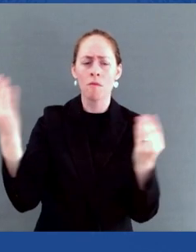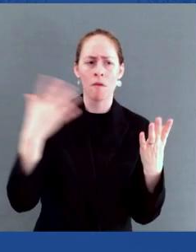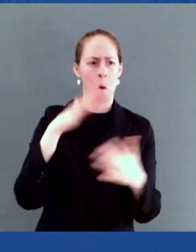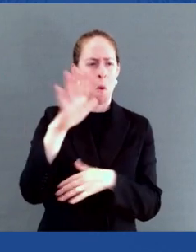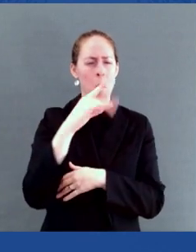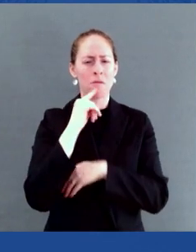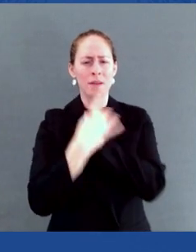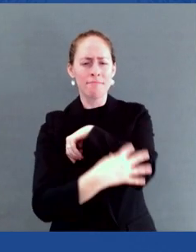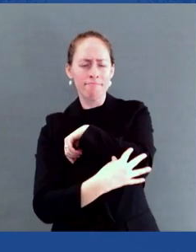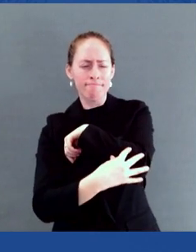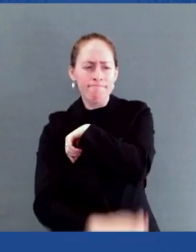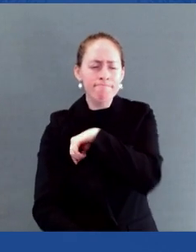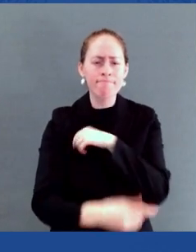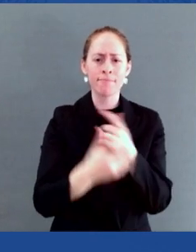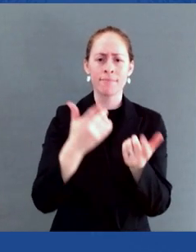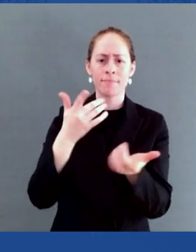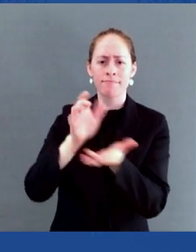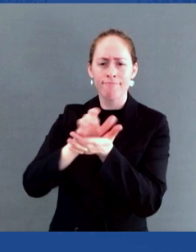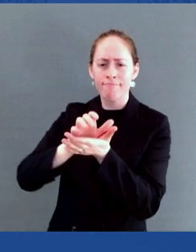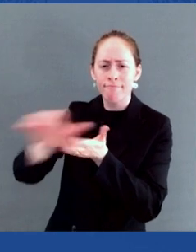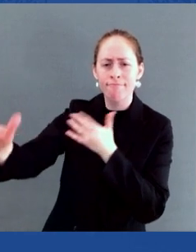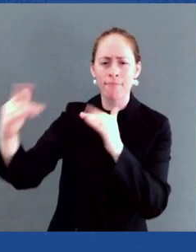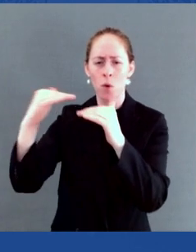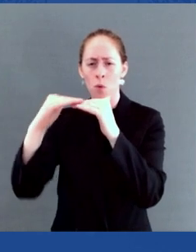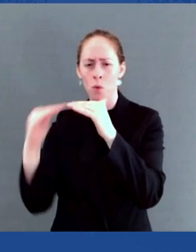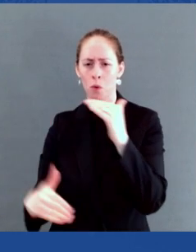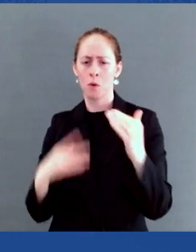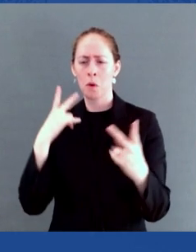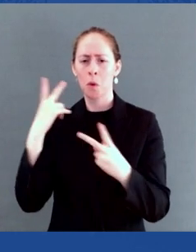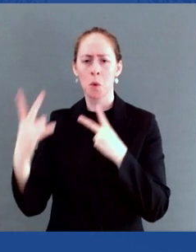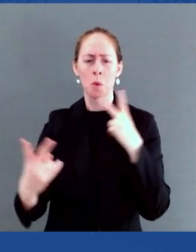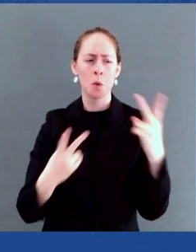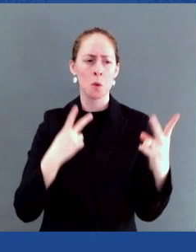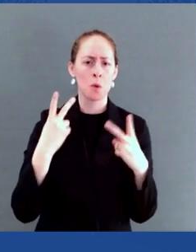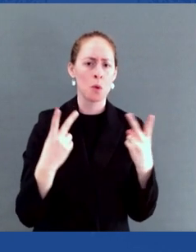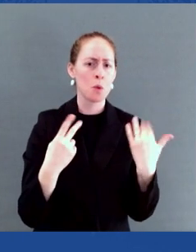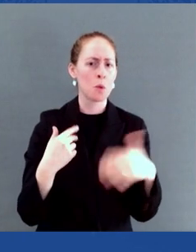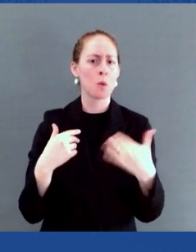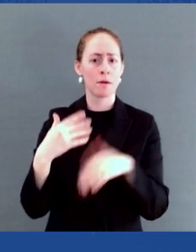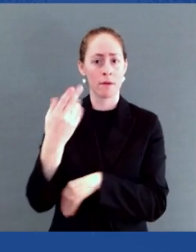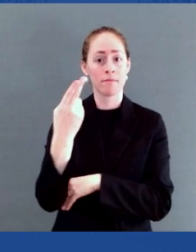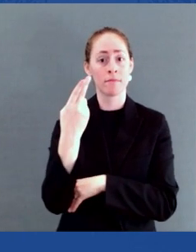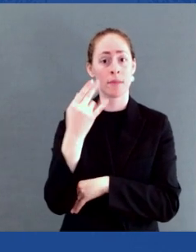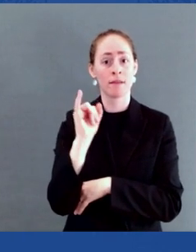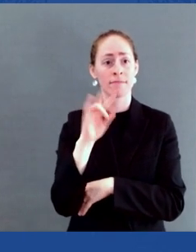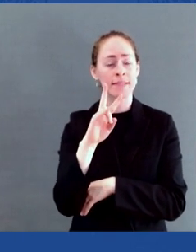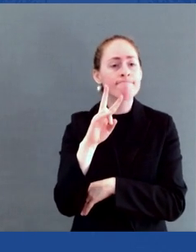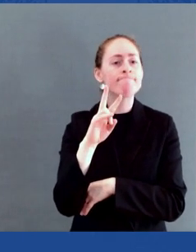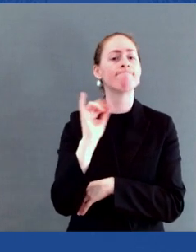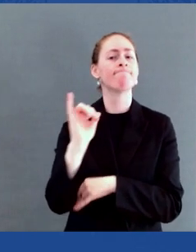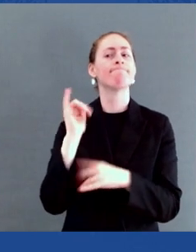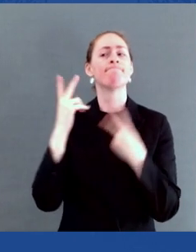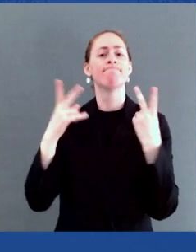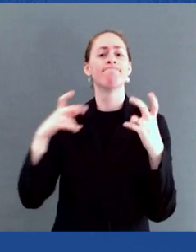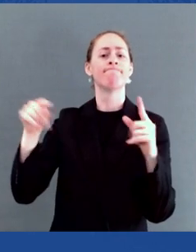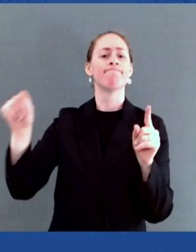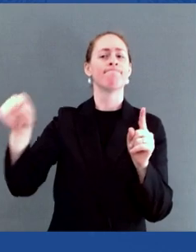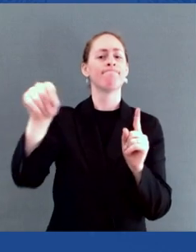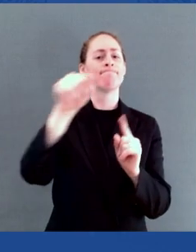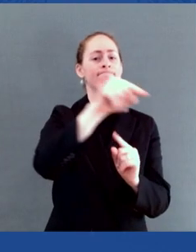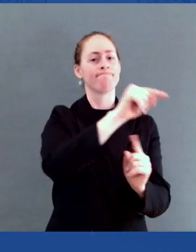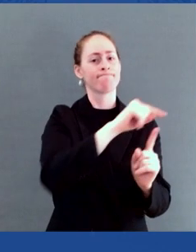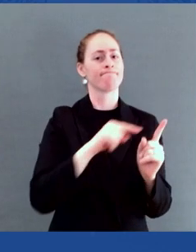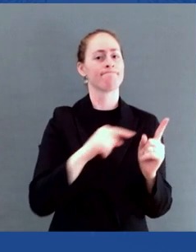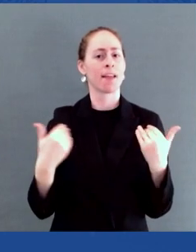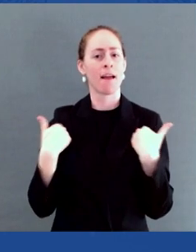real part of the social and cultural experience for LGBTQ people in this country and around the world. Sitting at the center of